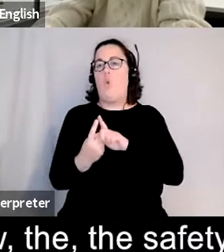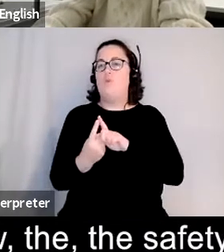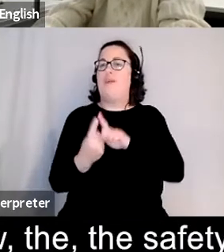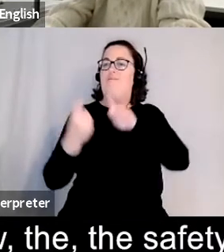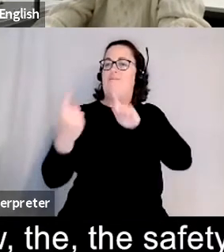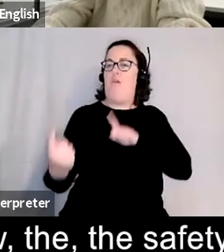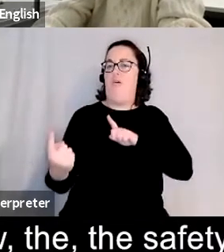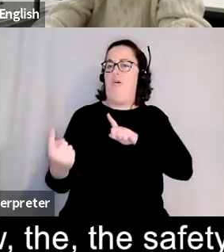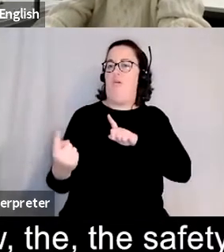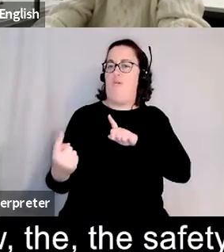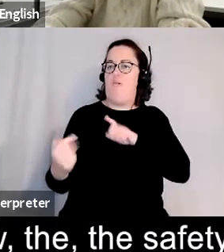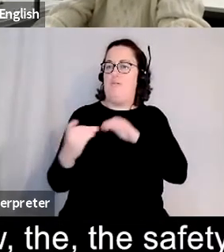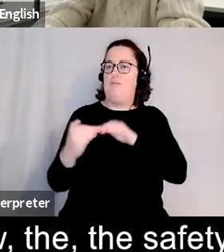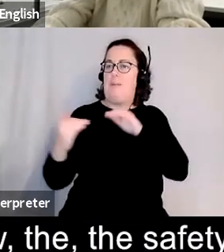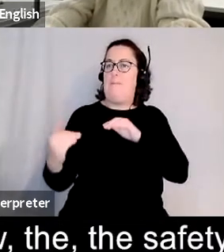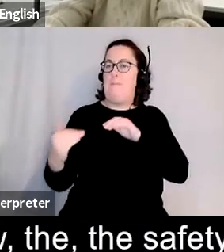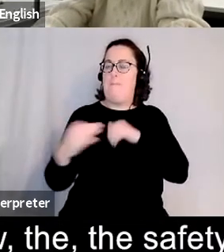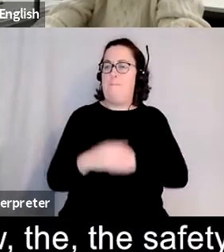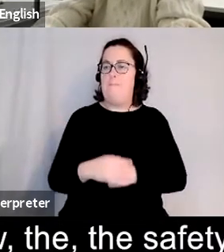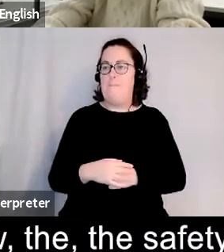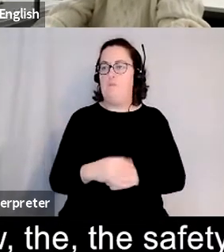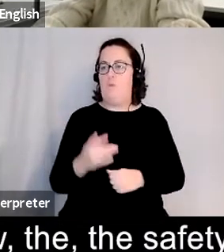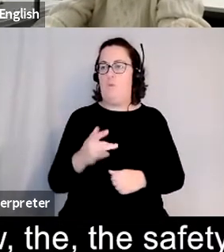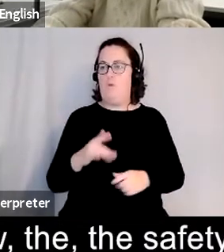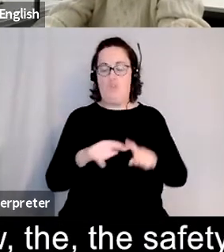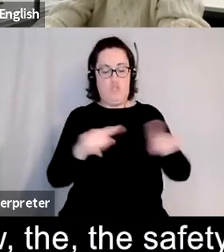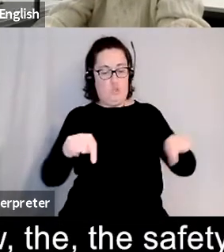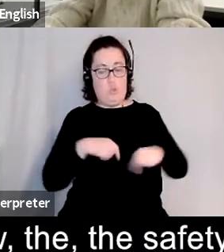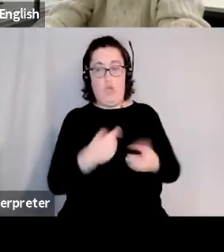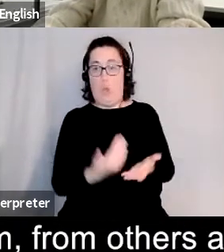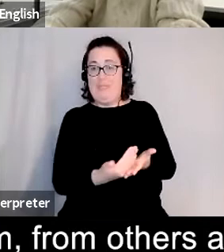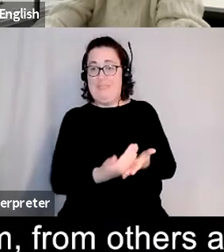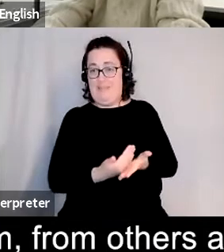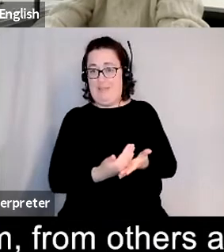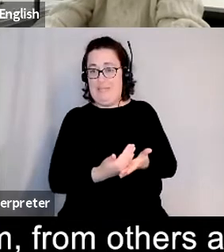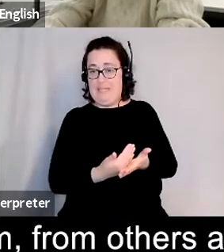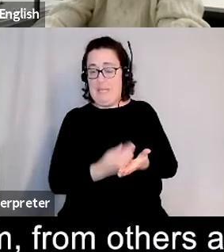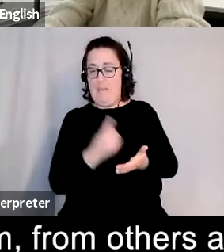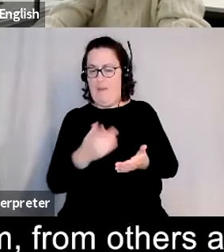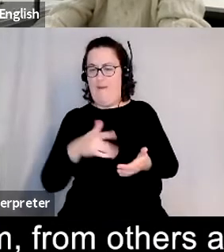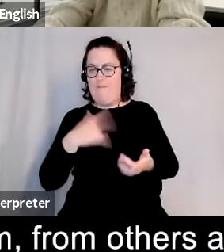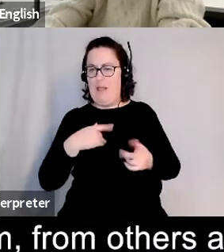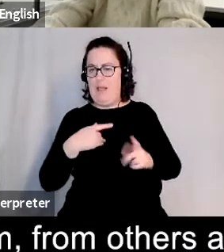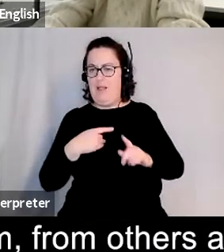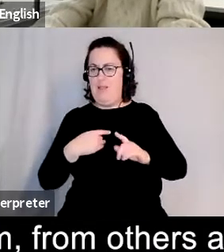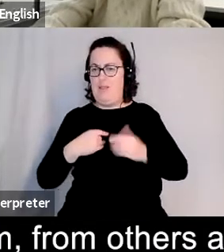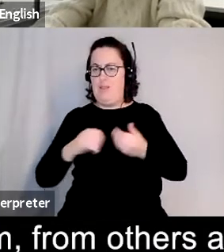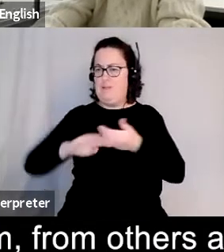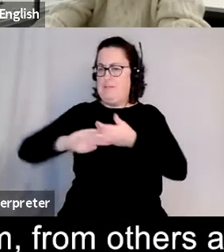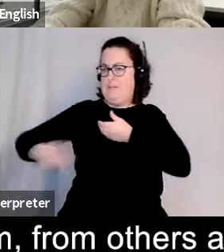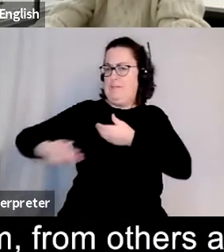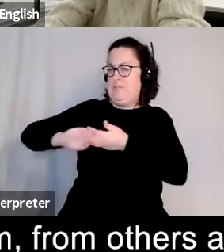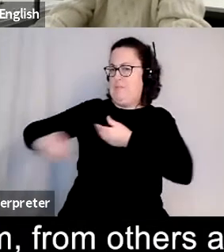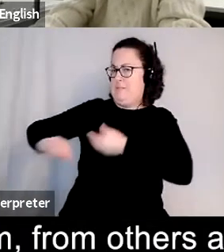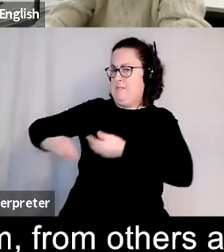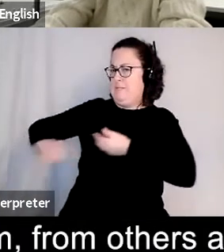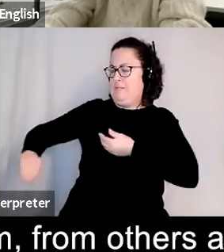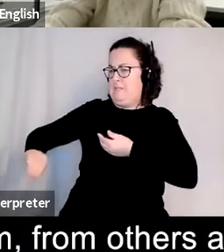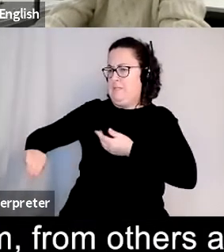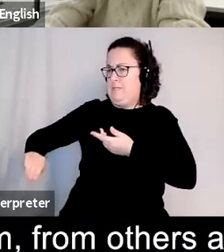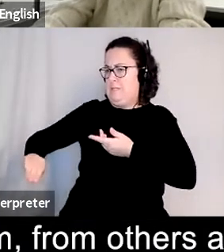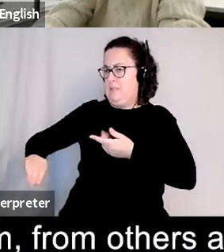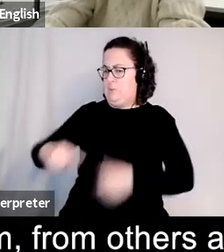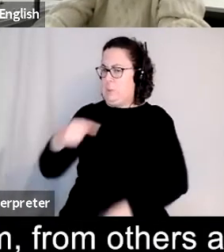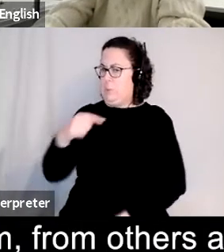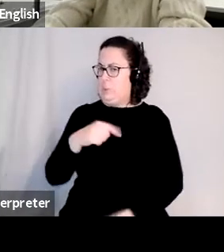you know the the safety net of the studio at the same time that feeling of distance from others as well um and the studio is a